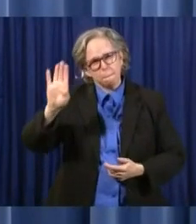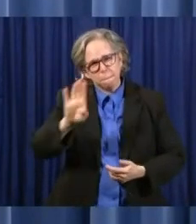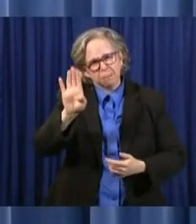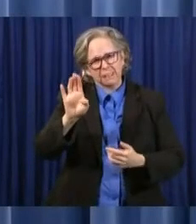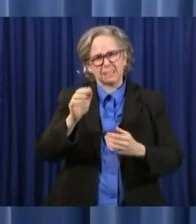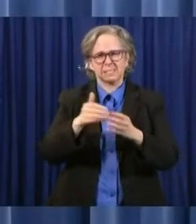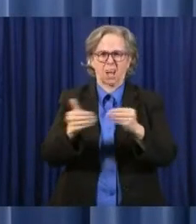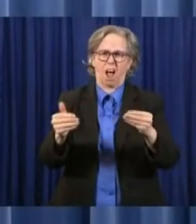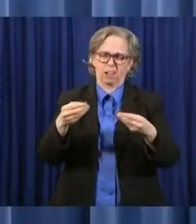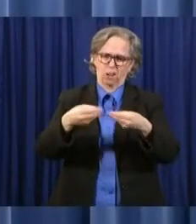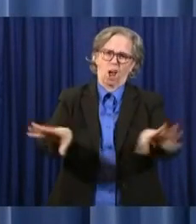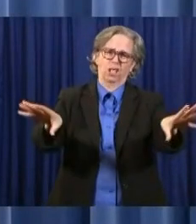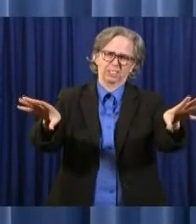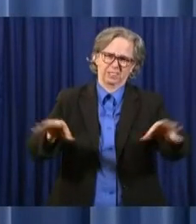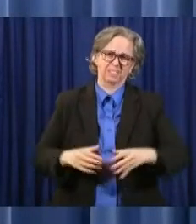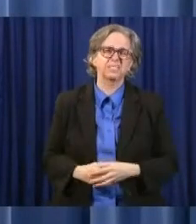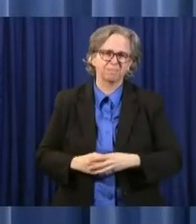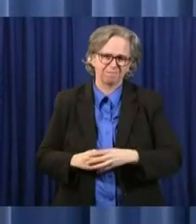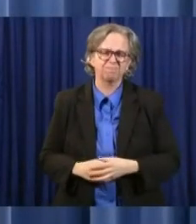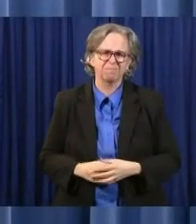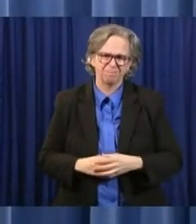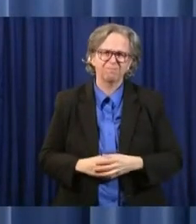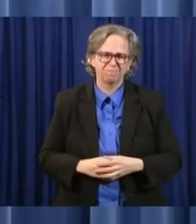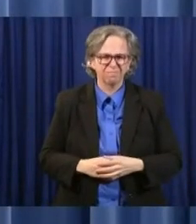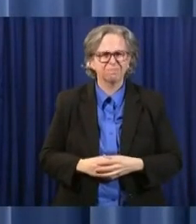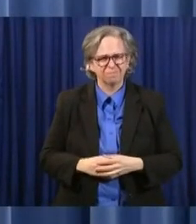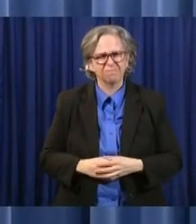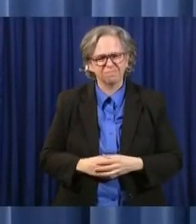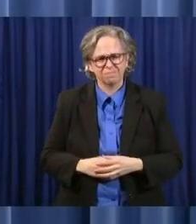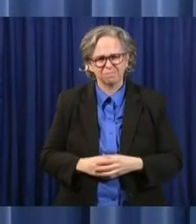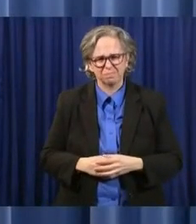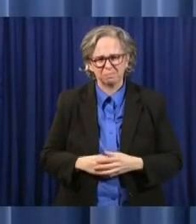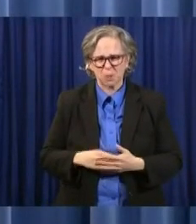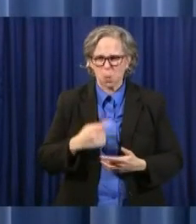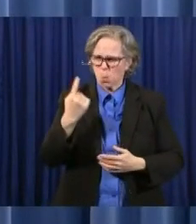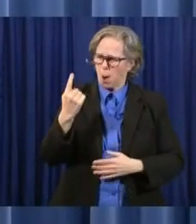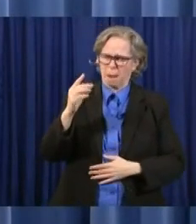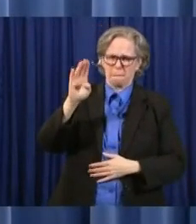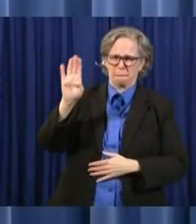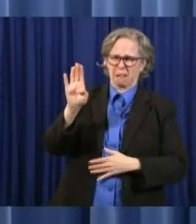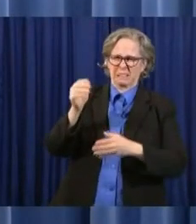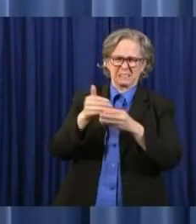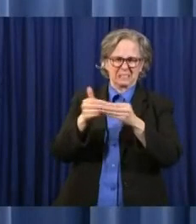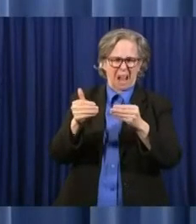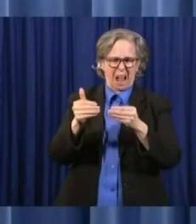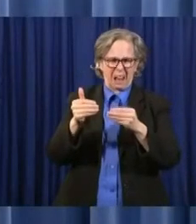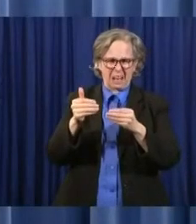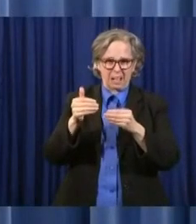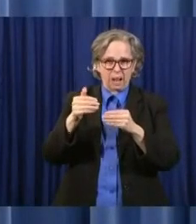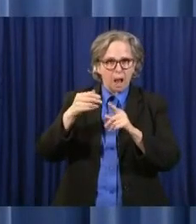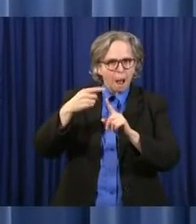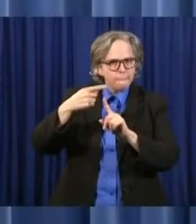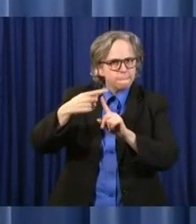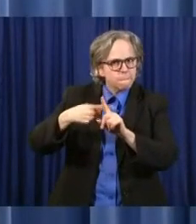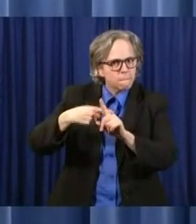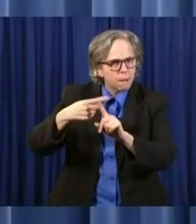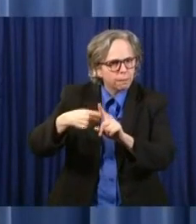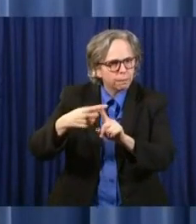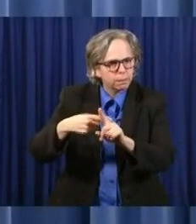Just to put this in perspective, billion dollars per month is what the state pays